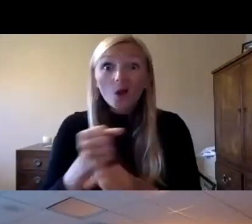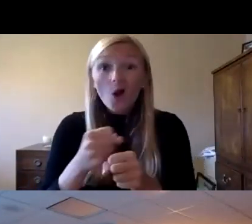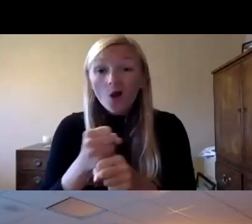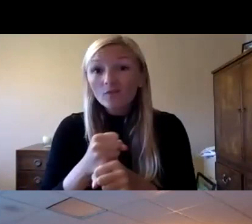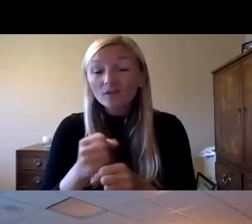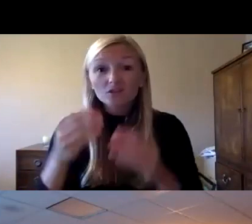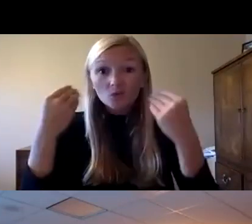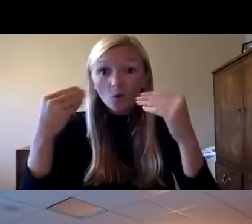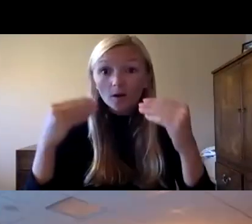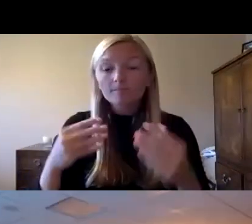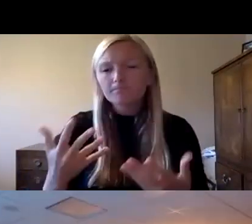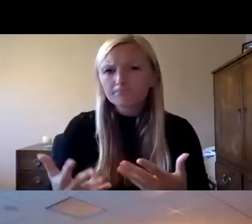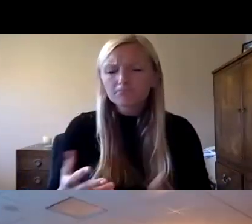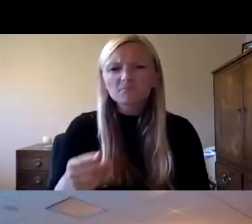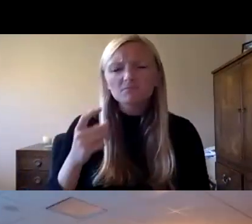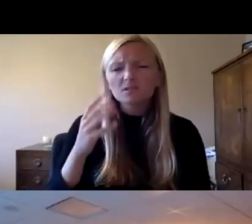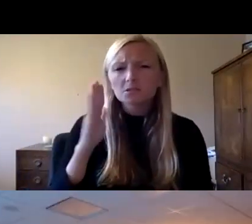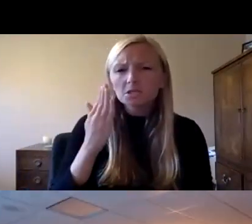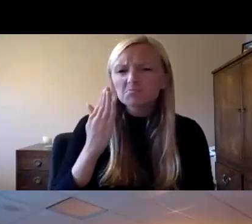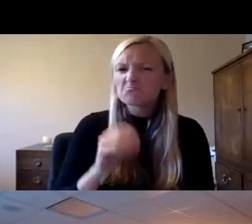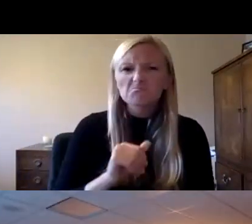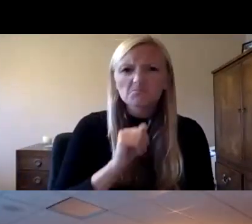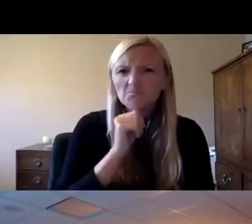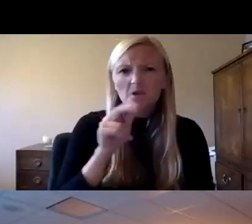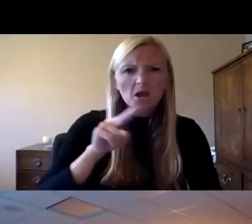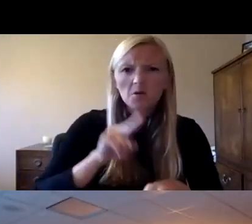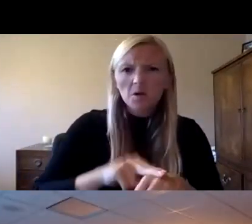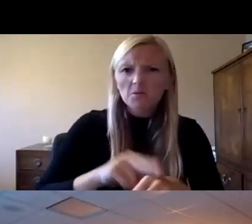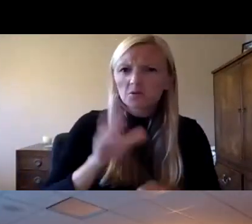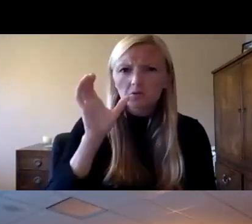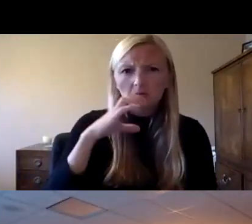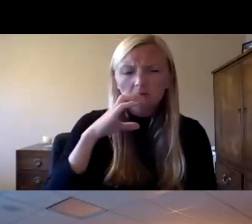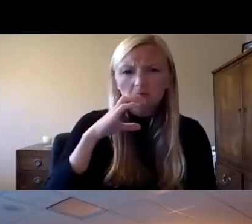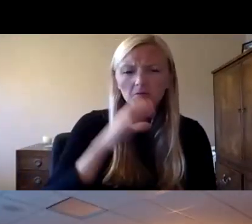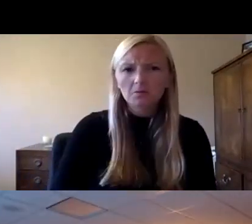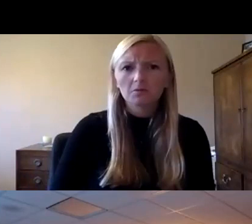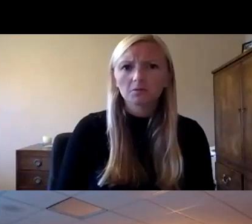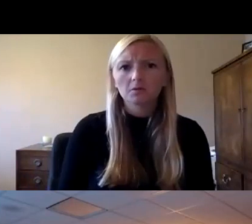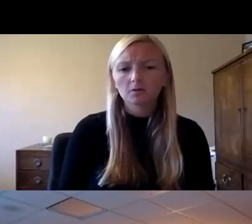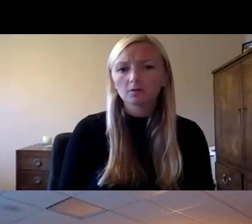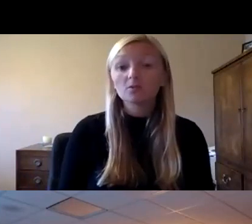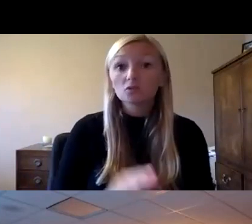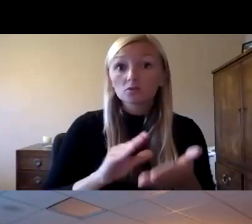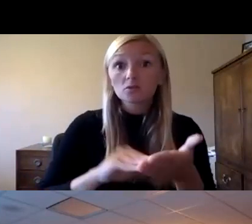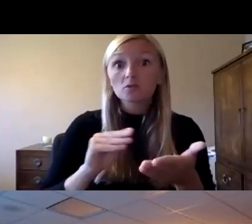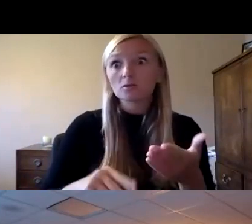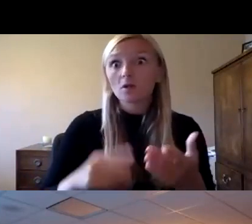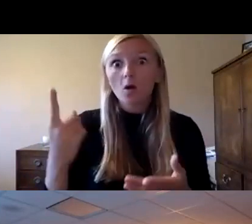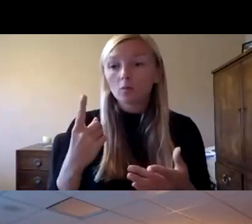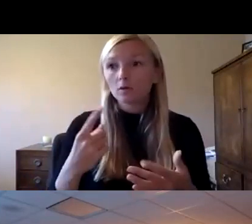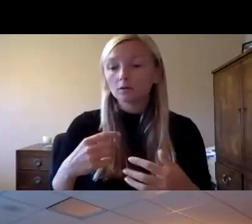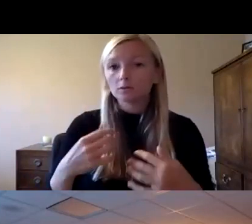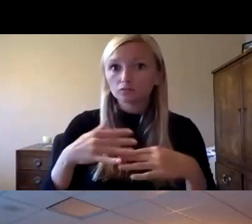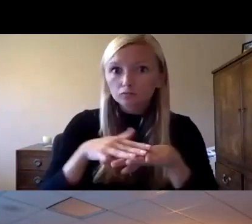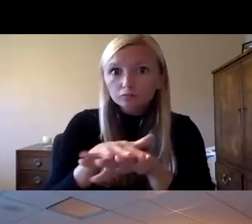uh while those might seem kind of seem kind not normal or kind of out there uh students are already intersecting and